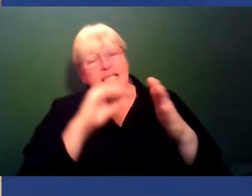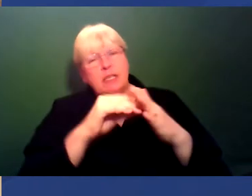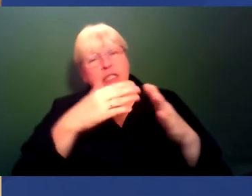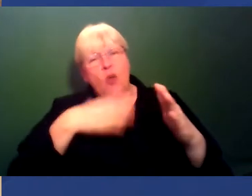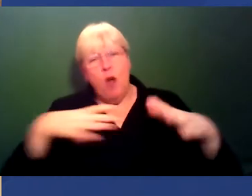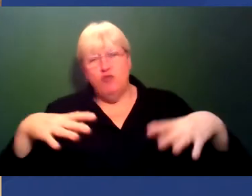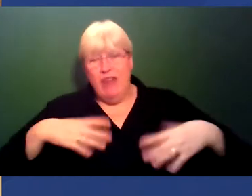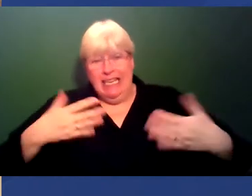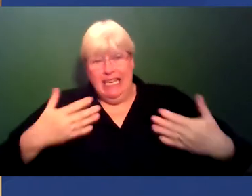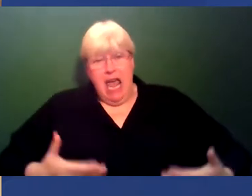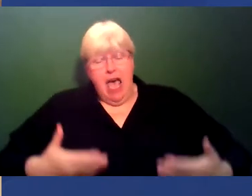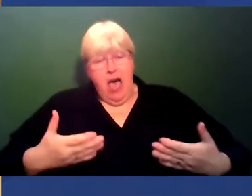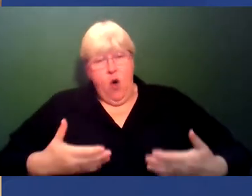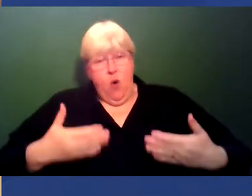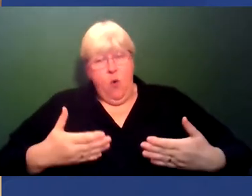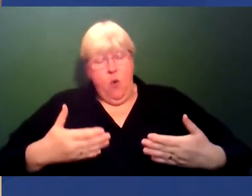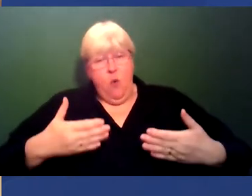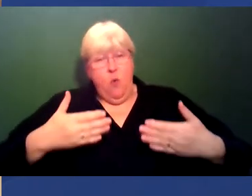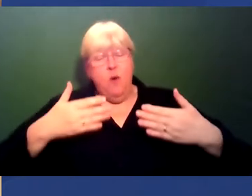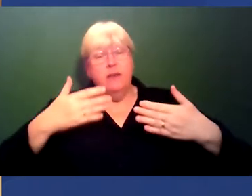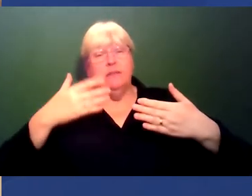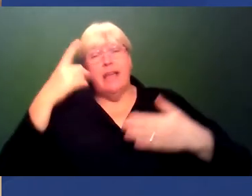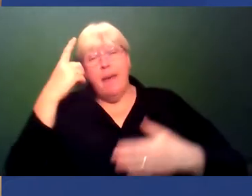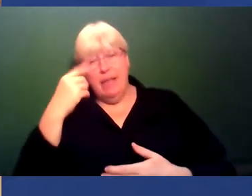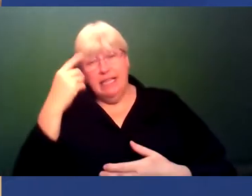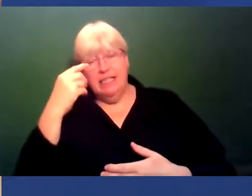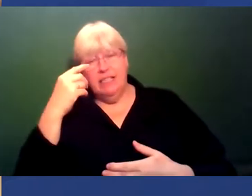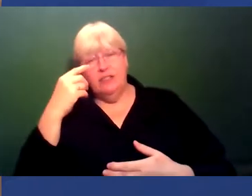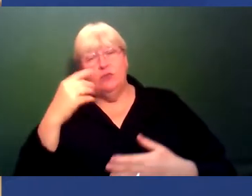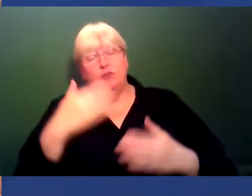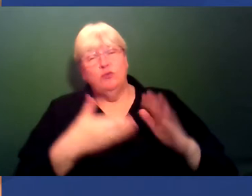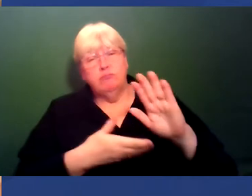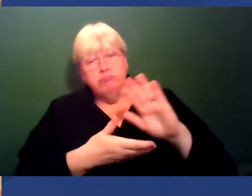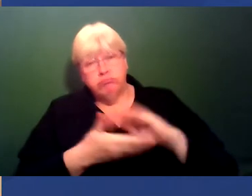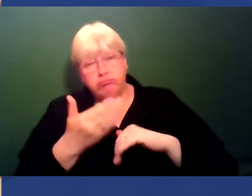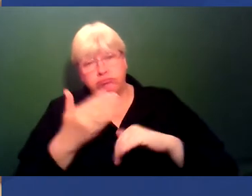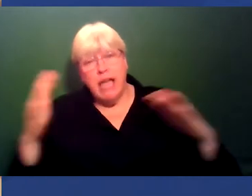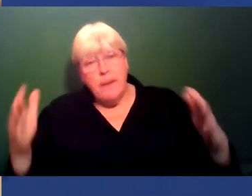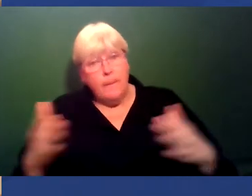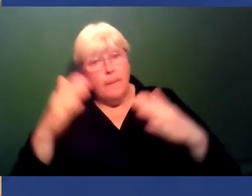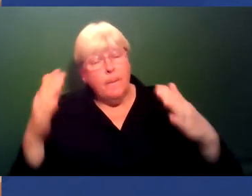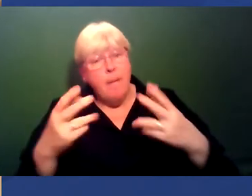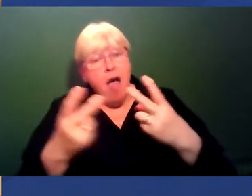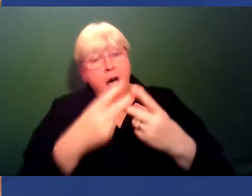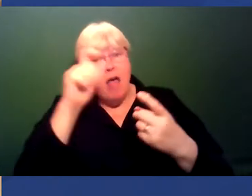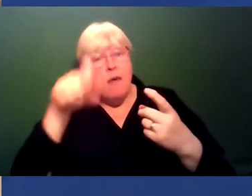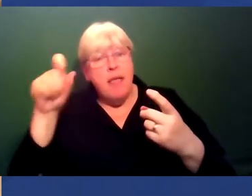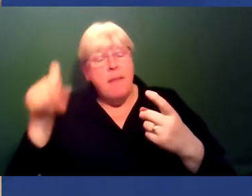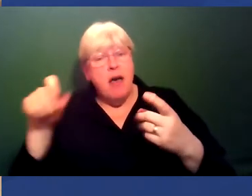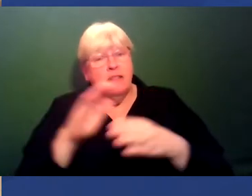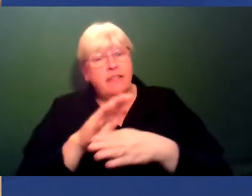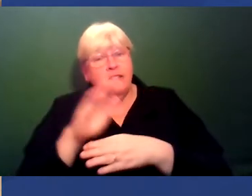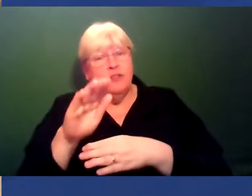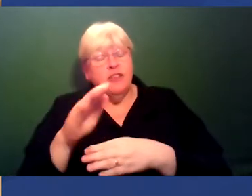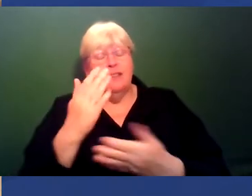now with the ability to raise up other people. Like, that's a kind of rare,